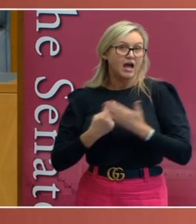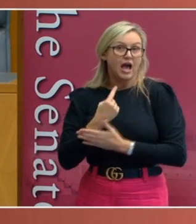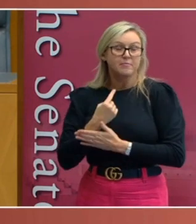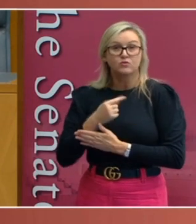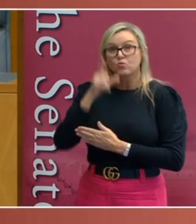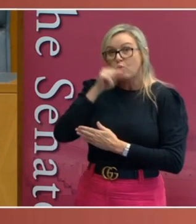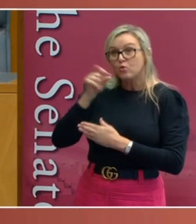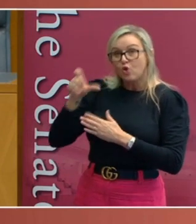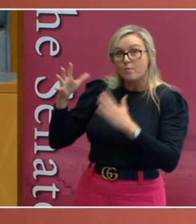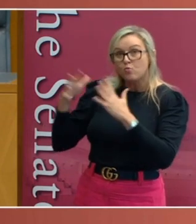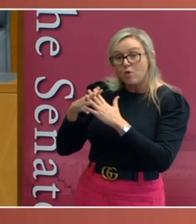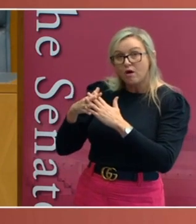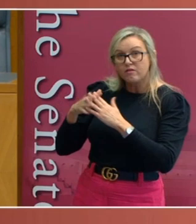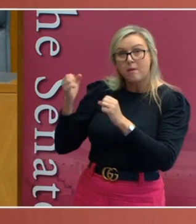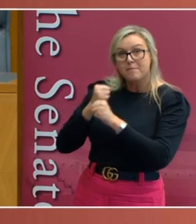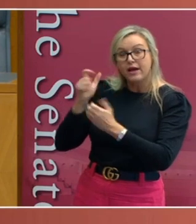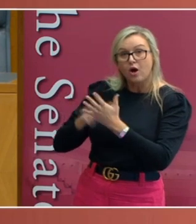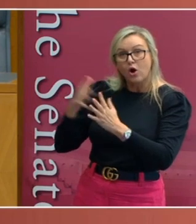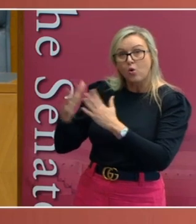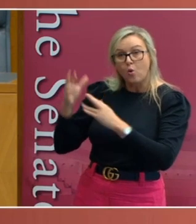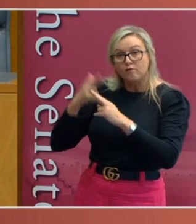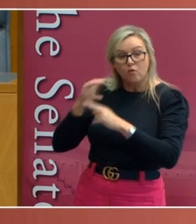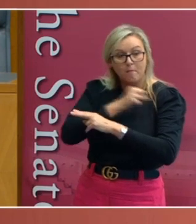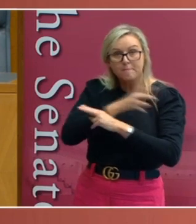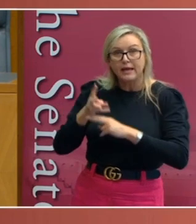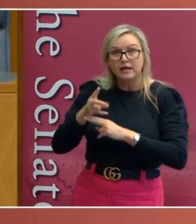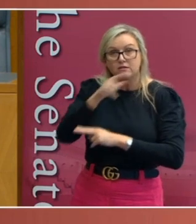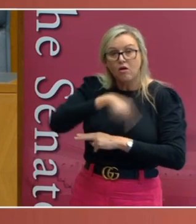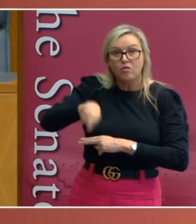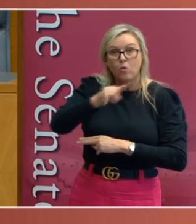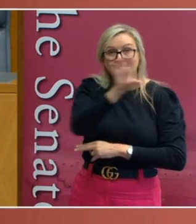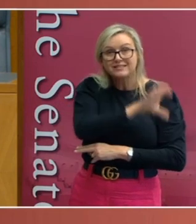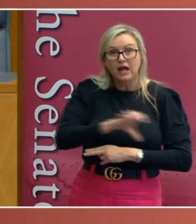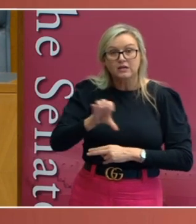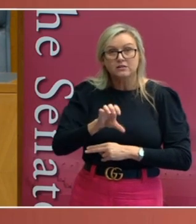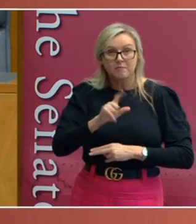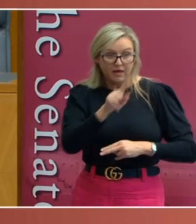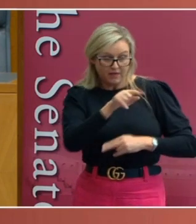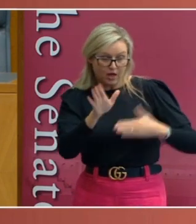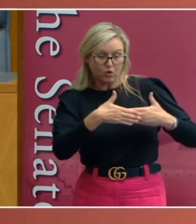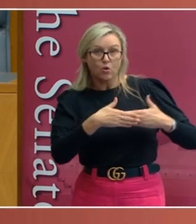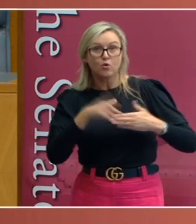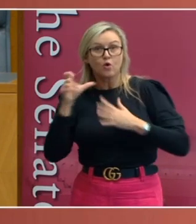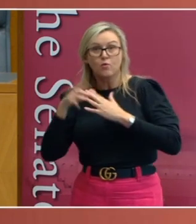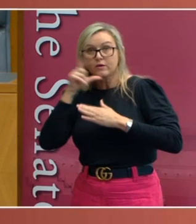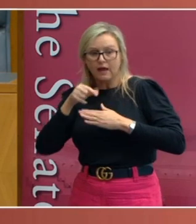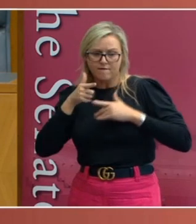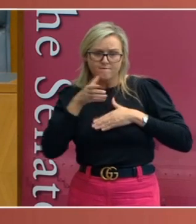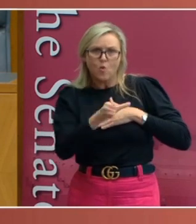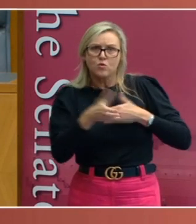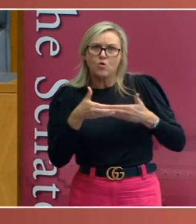the capacity of the states to close their borders? The Commonwealth, of course, can only